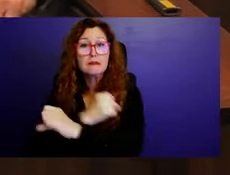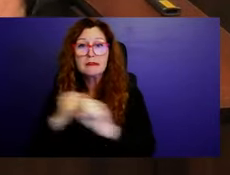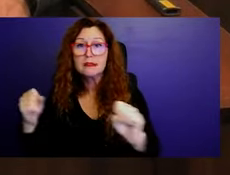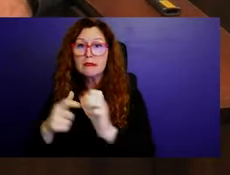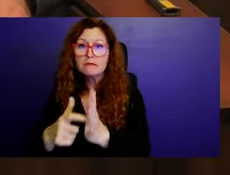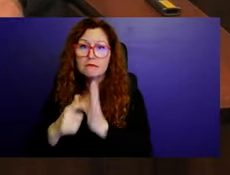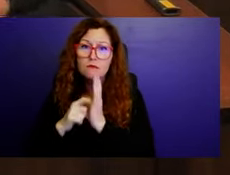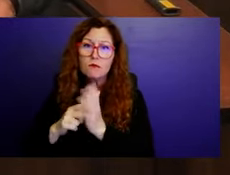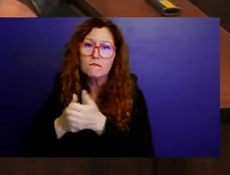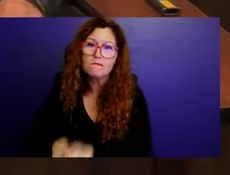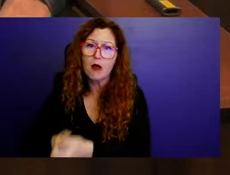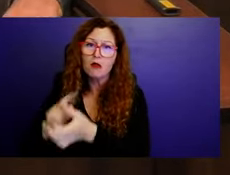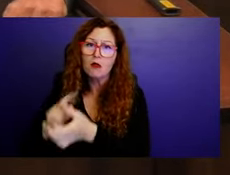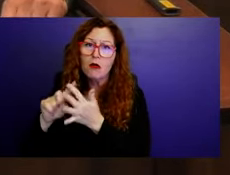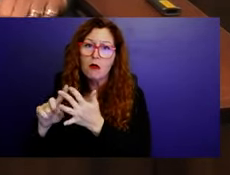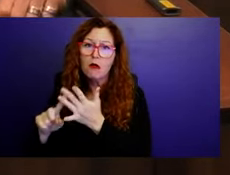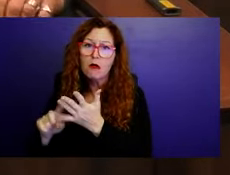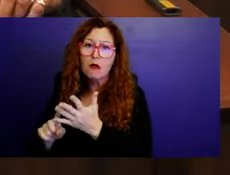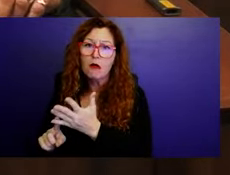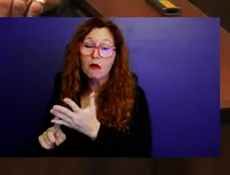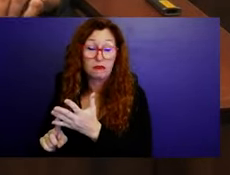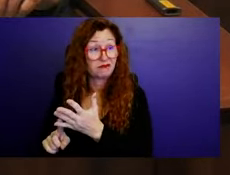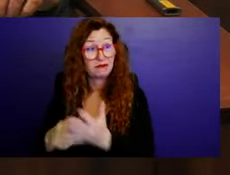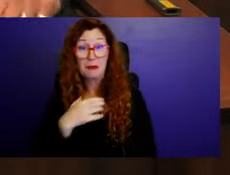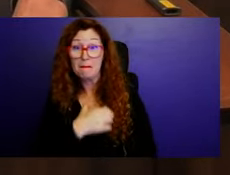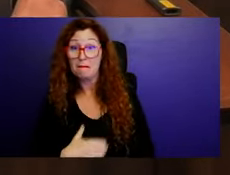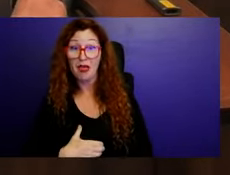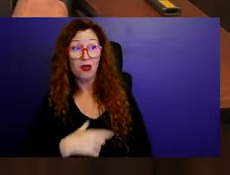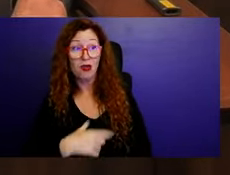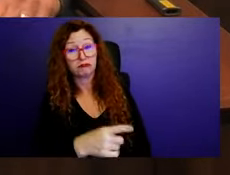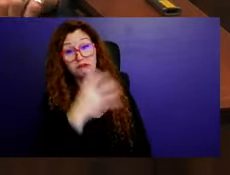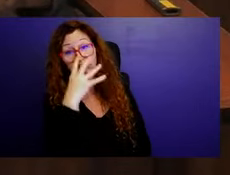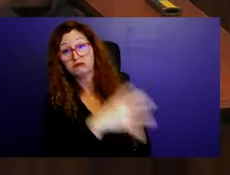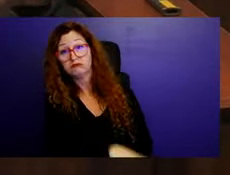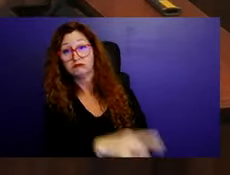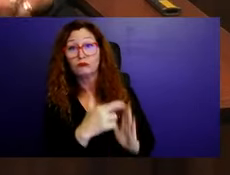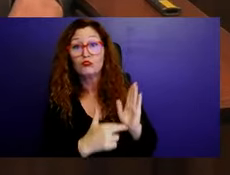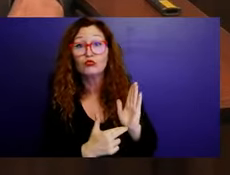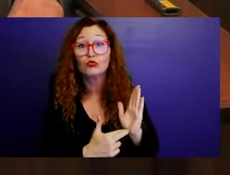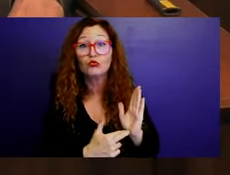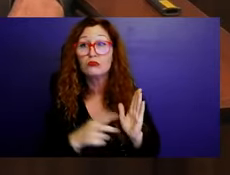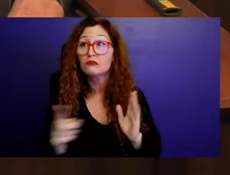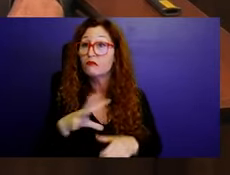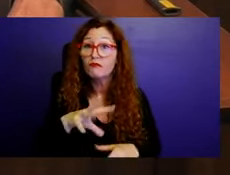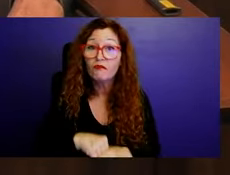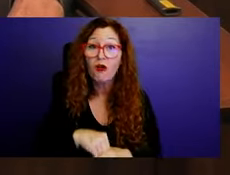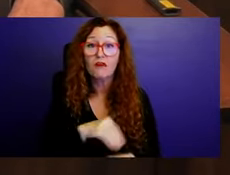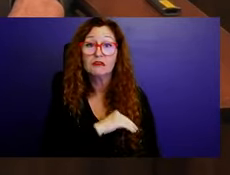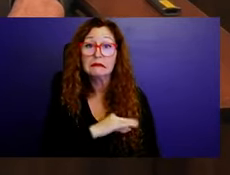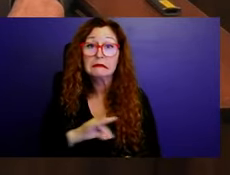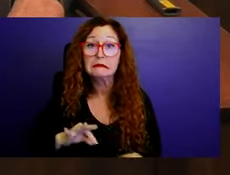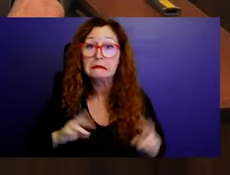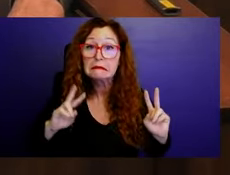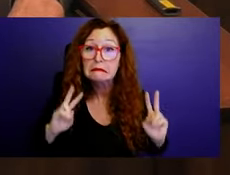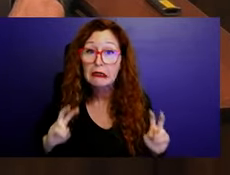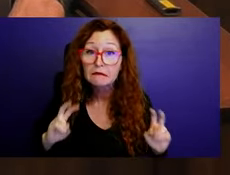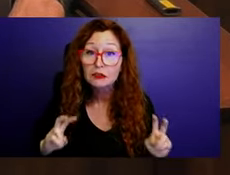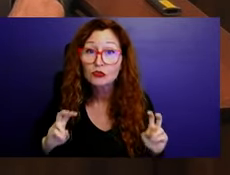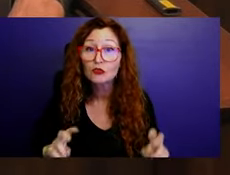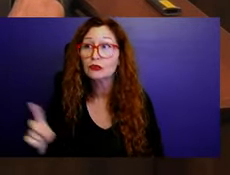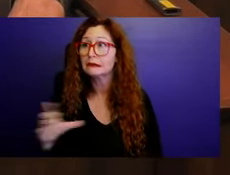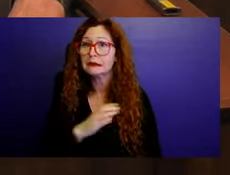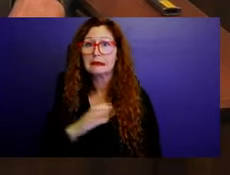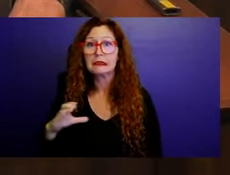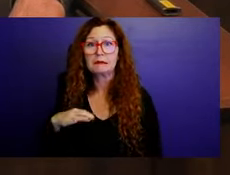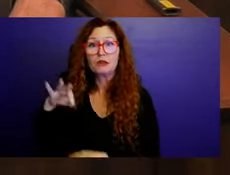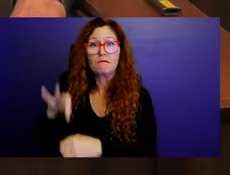violation of the charter, he has embedded himself in personnel matters. And without the consent of a majority vote of the commission, he sought legal